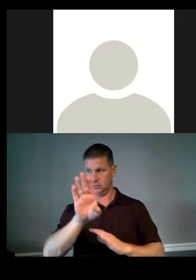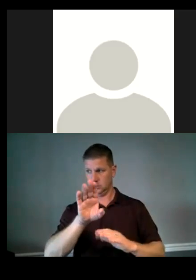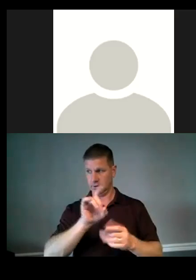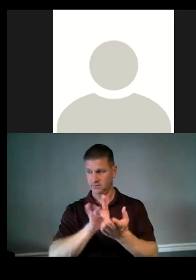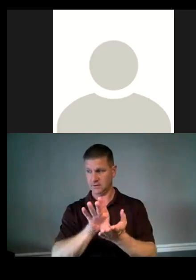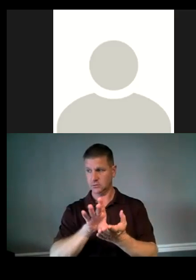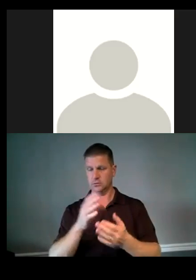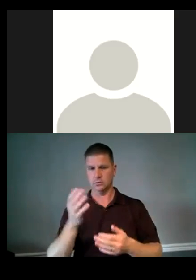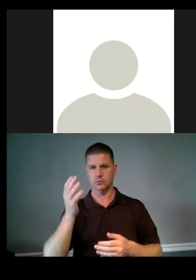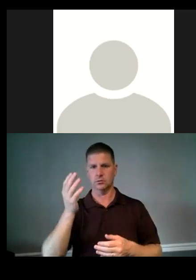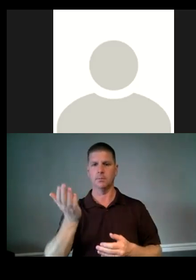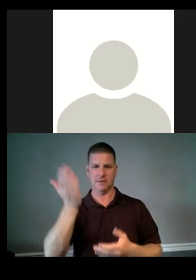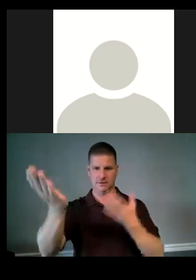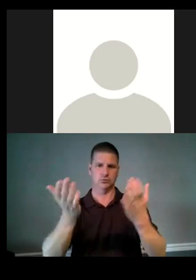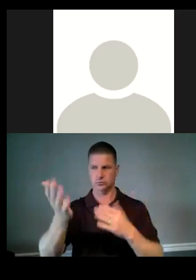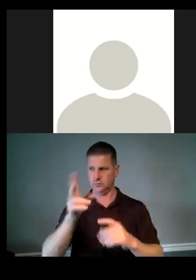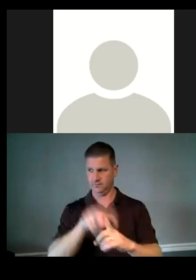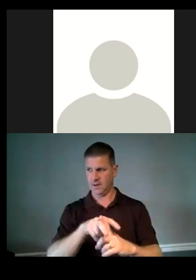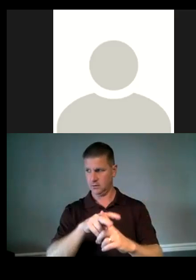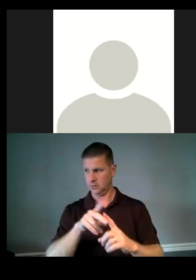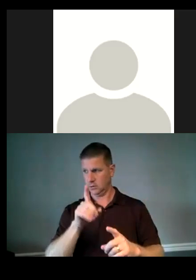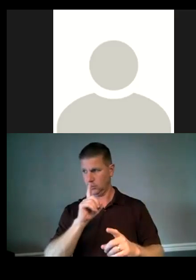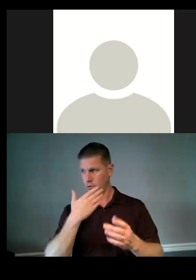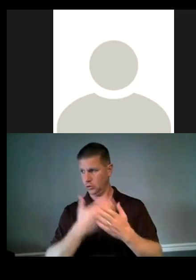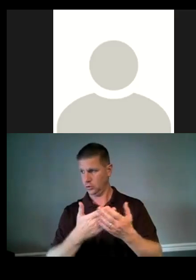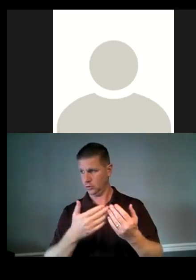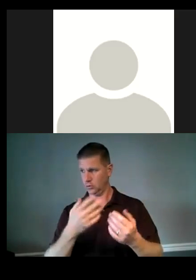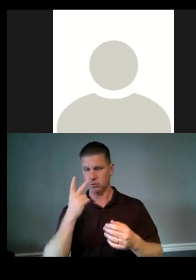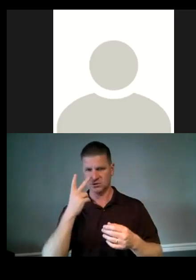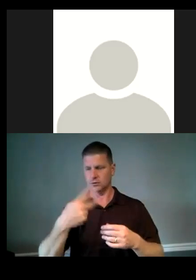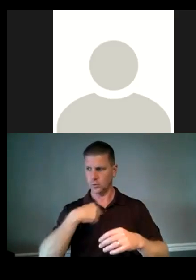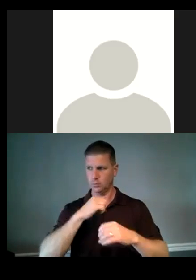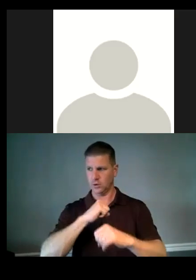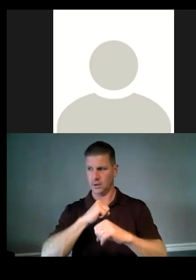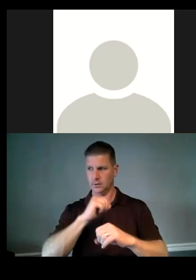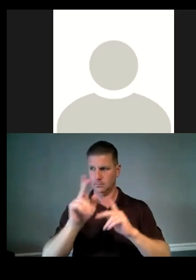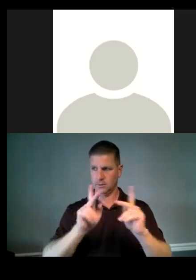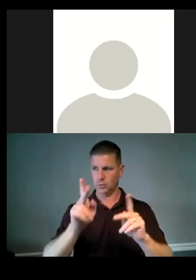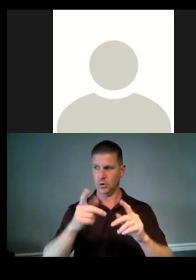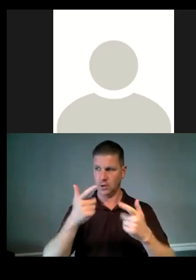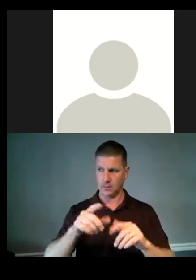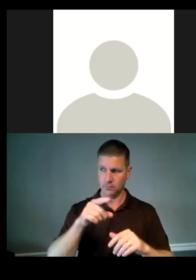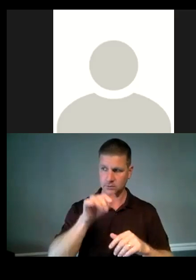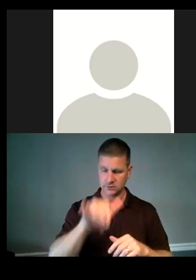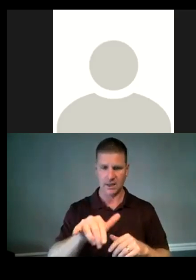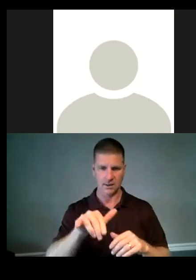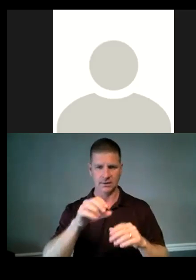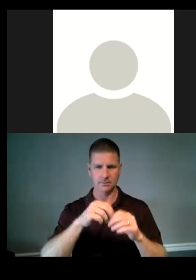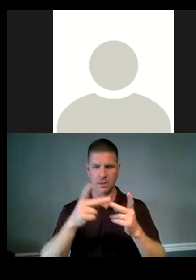petitions filed. So really good to see that we're, um, protecting people and allowing them to stay in place.